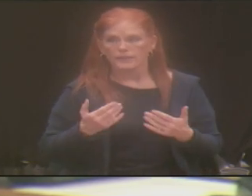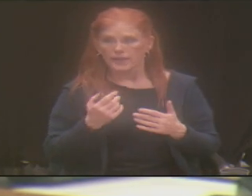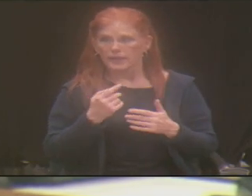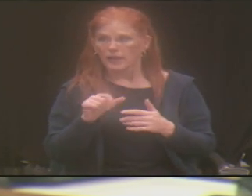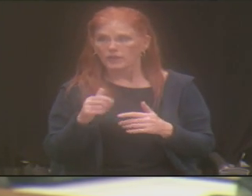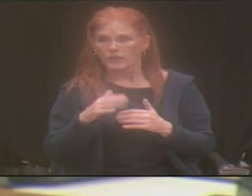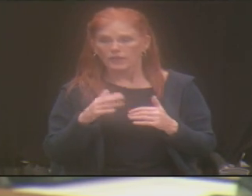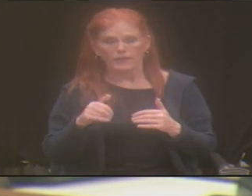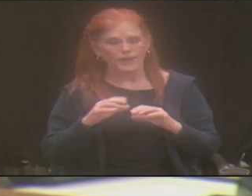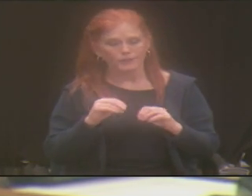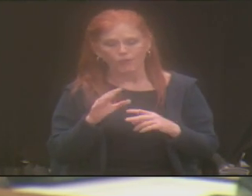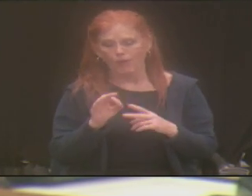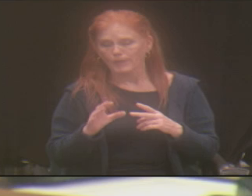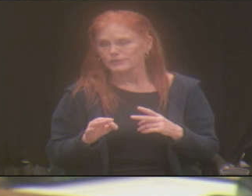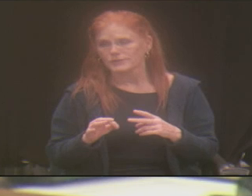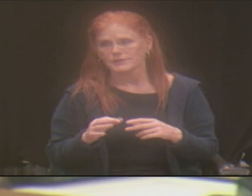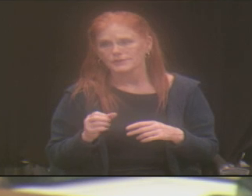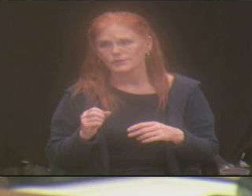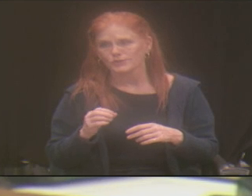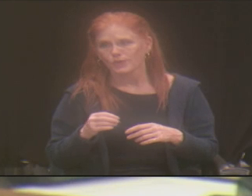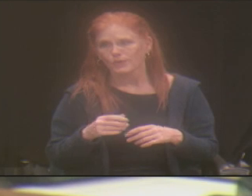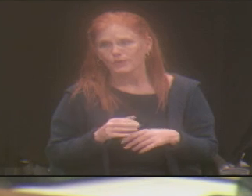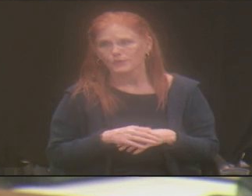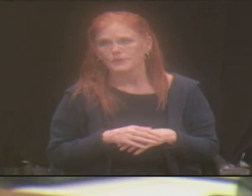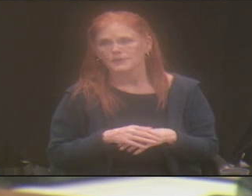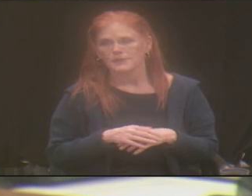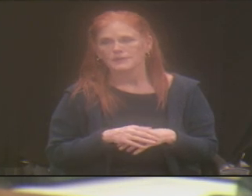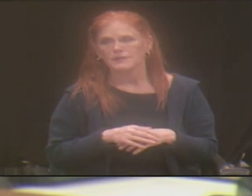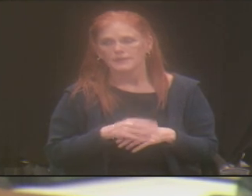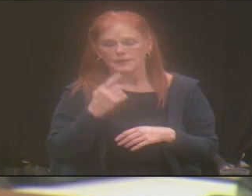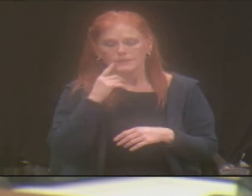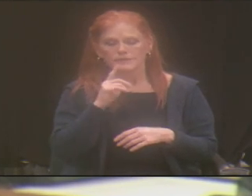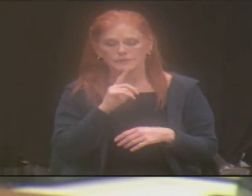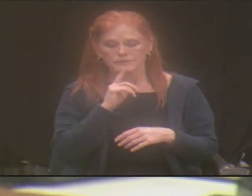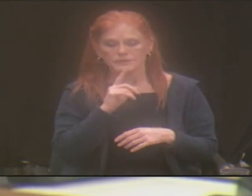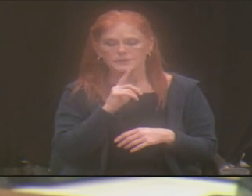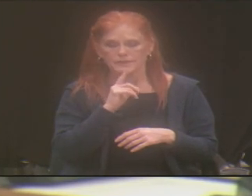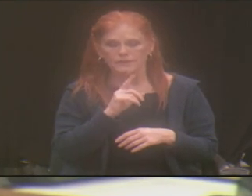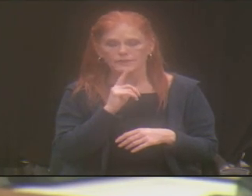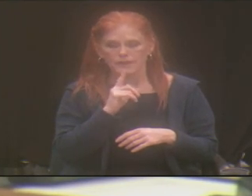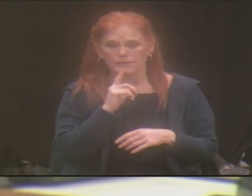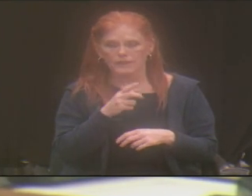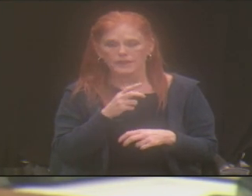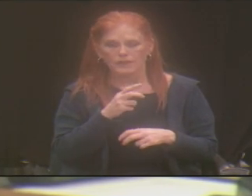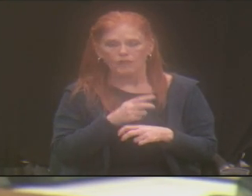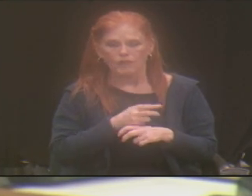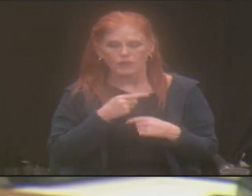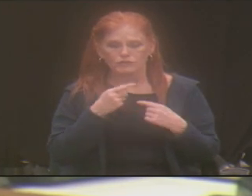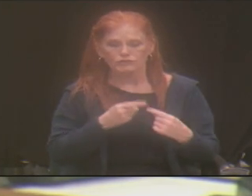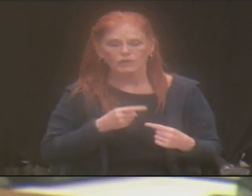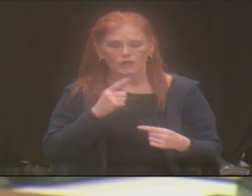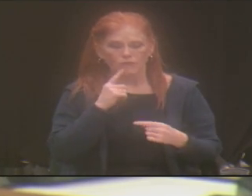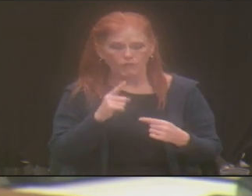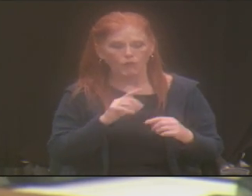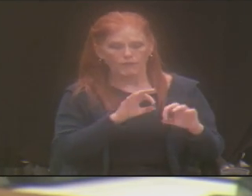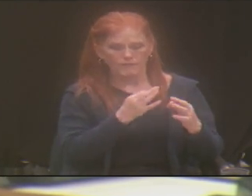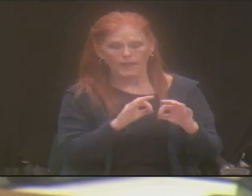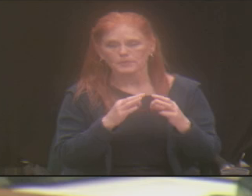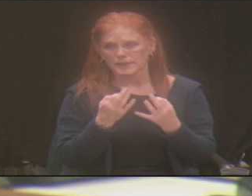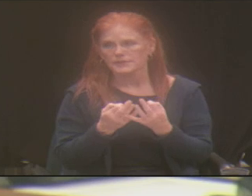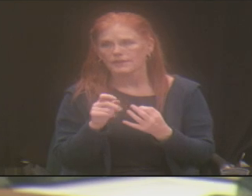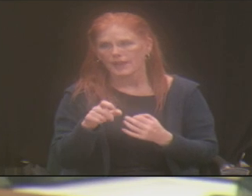right now. And so it is a very hard struggle for families